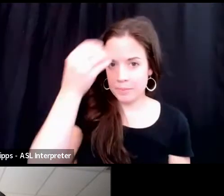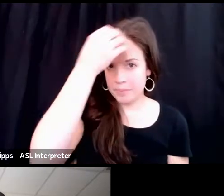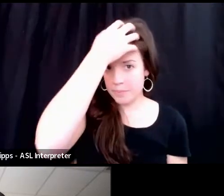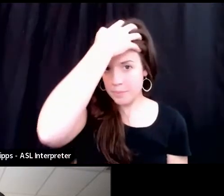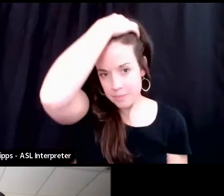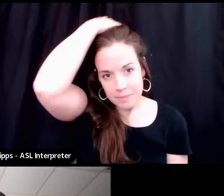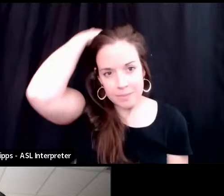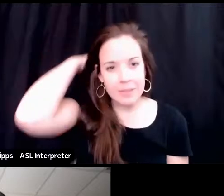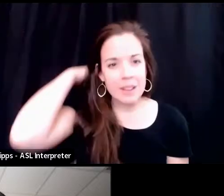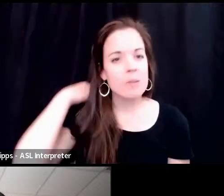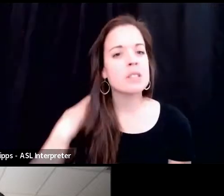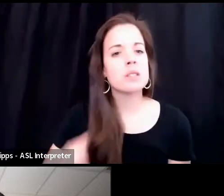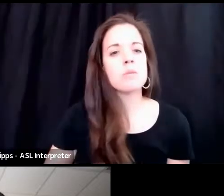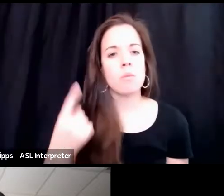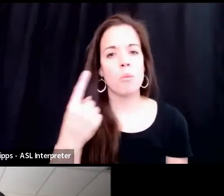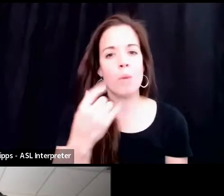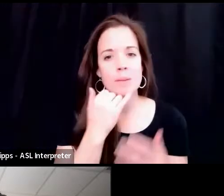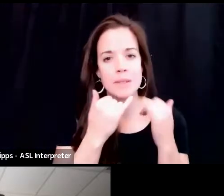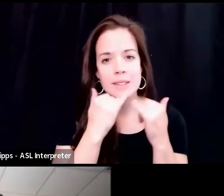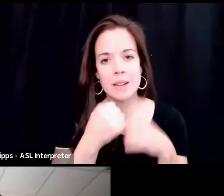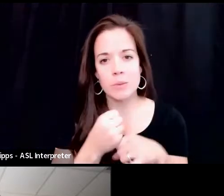mistakes that we made during the trial.